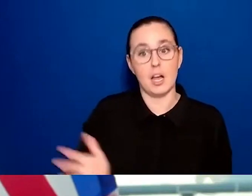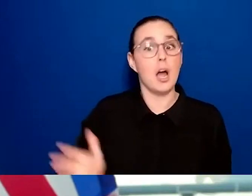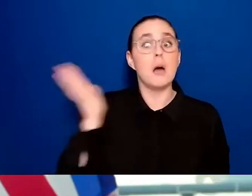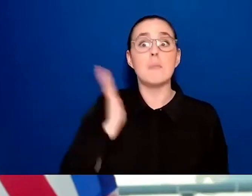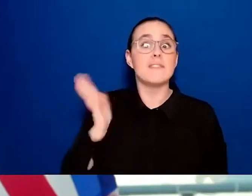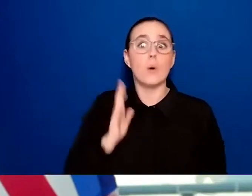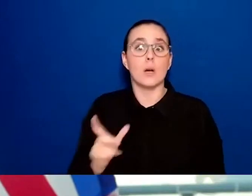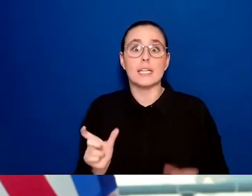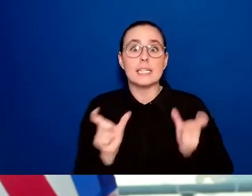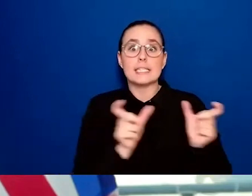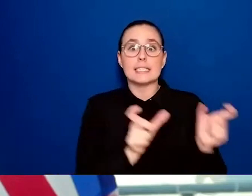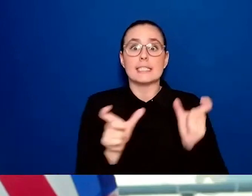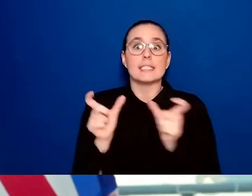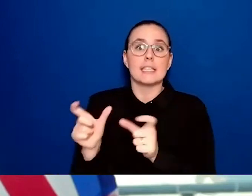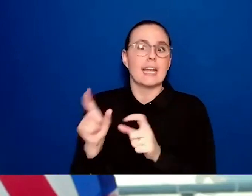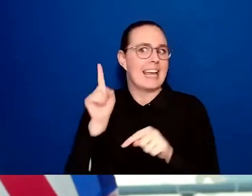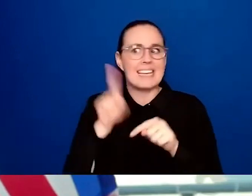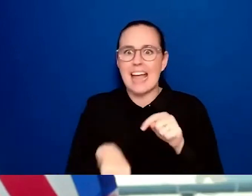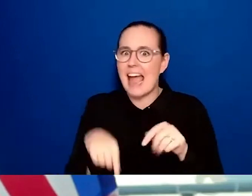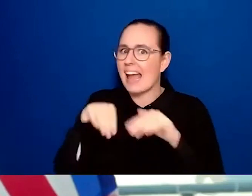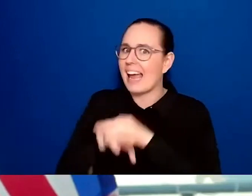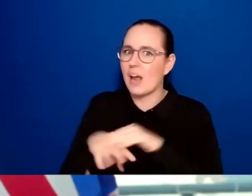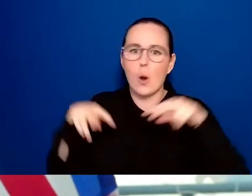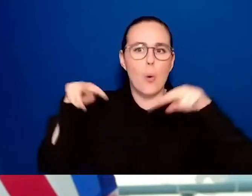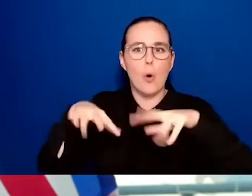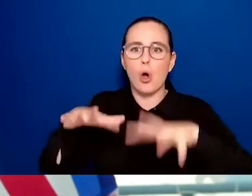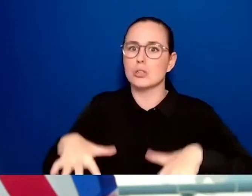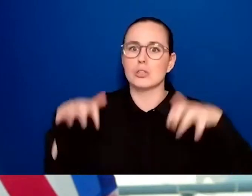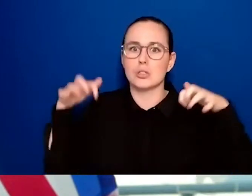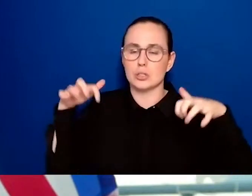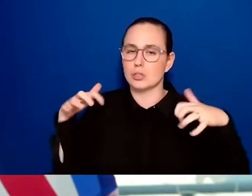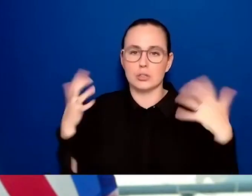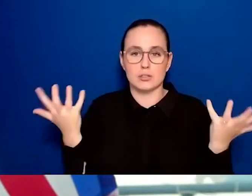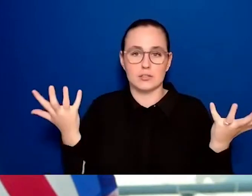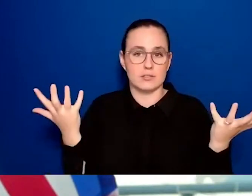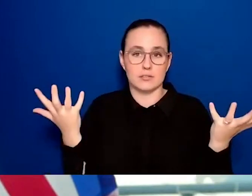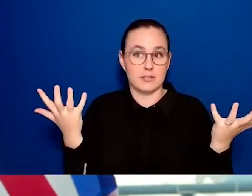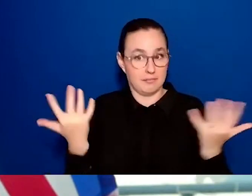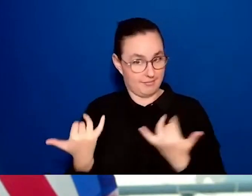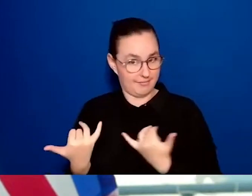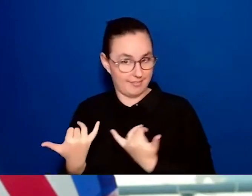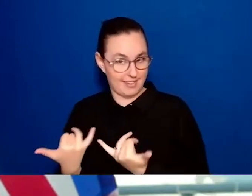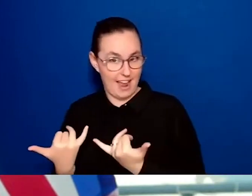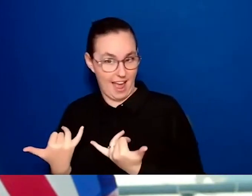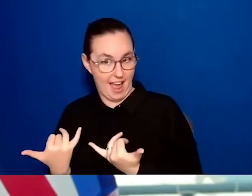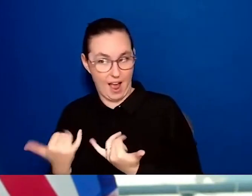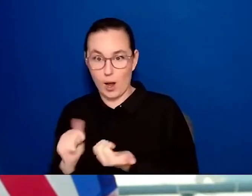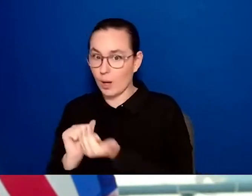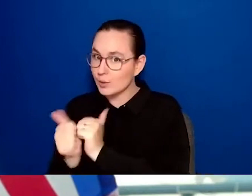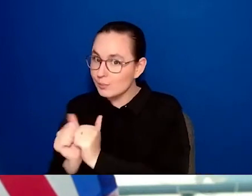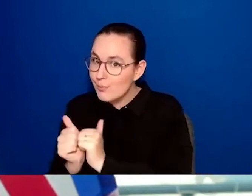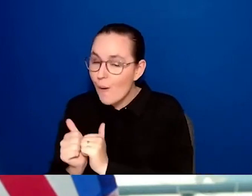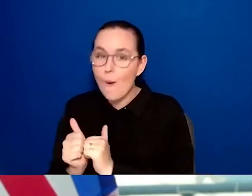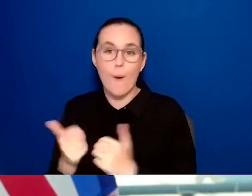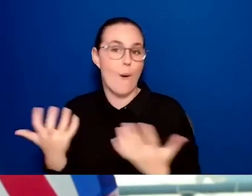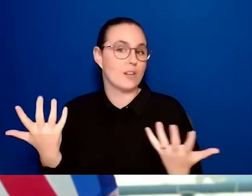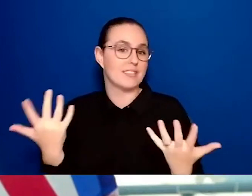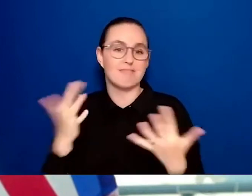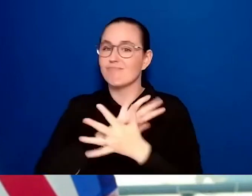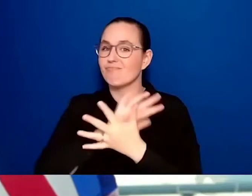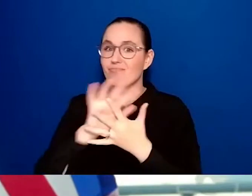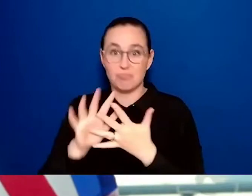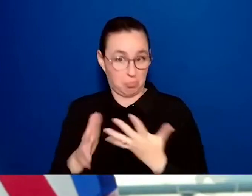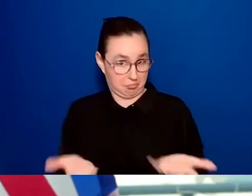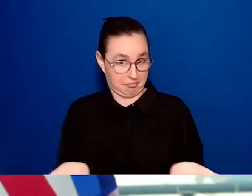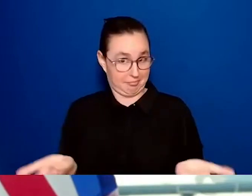restaurants, there was some restrictions and some of the sports events, et cetera. Yes, they can now,